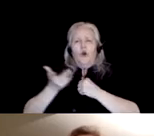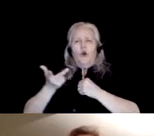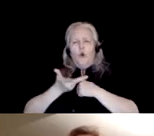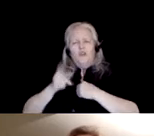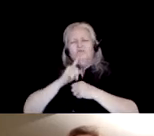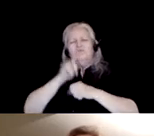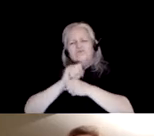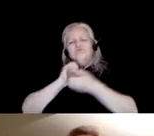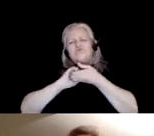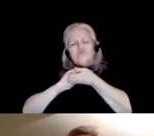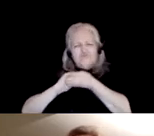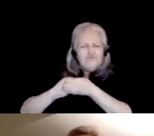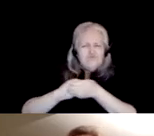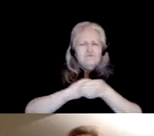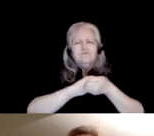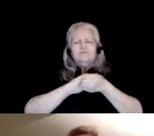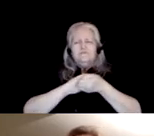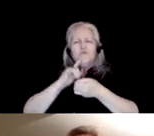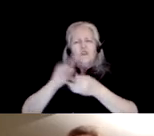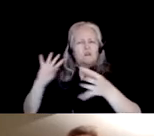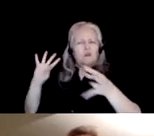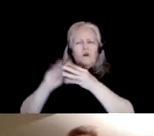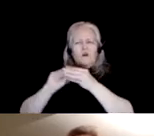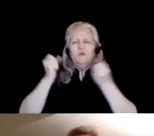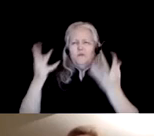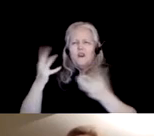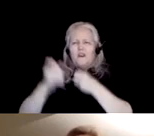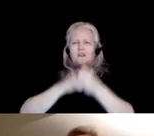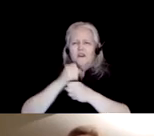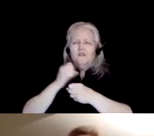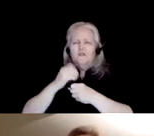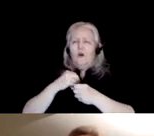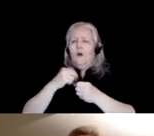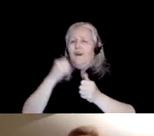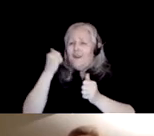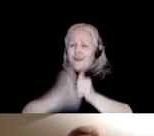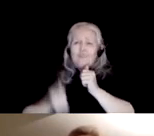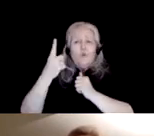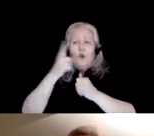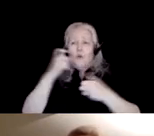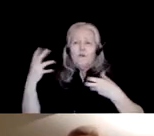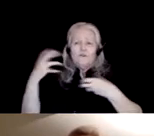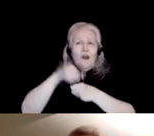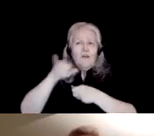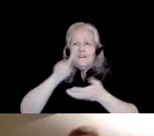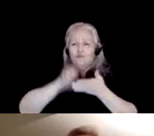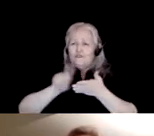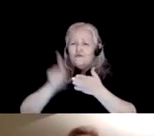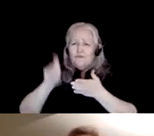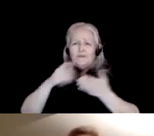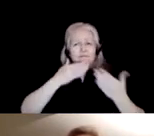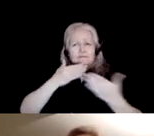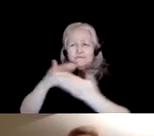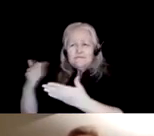effort over many years and i'd like to thank everyone who participated in our research research